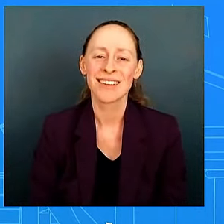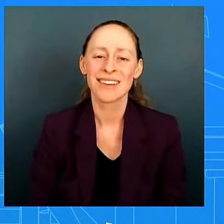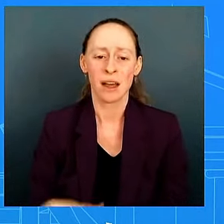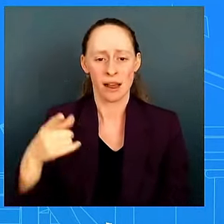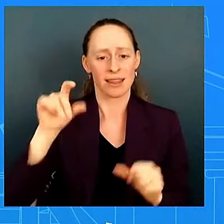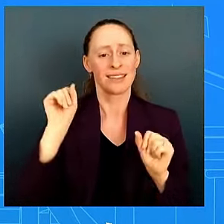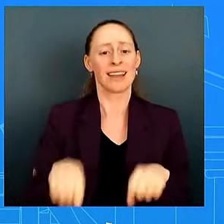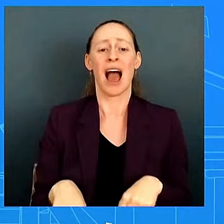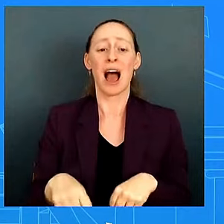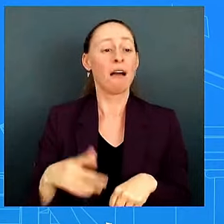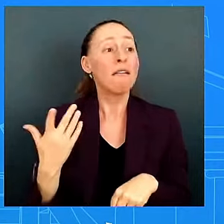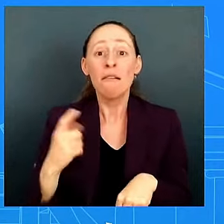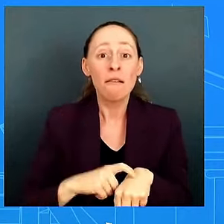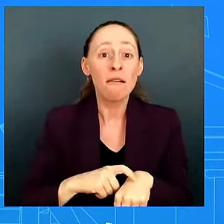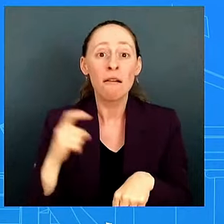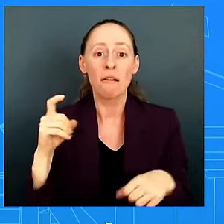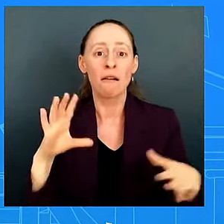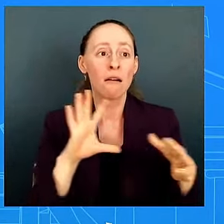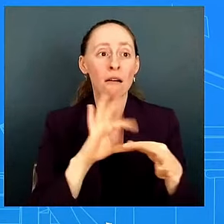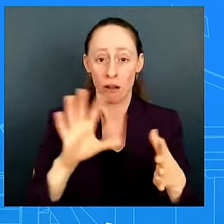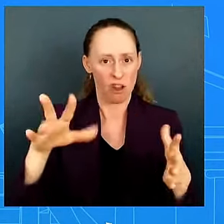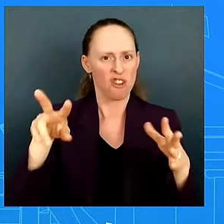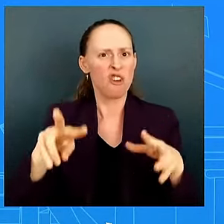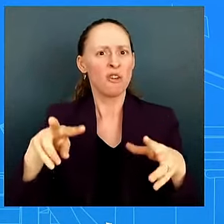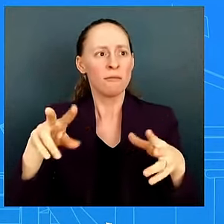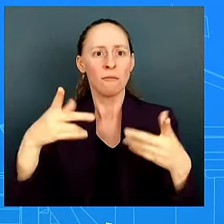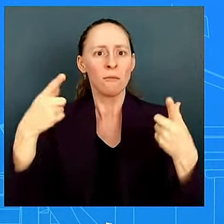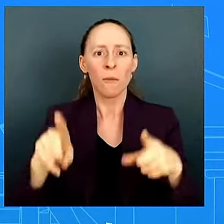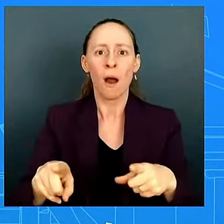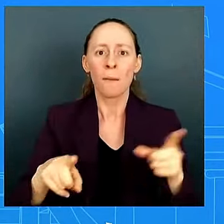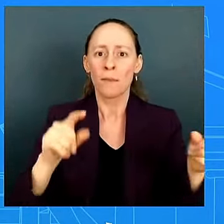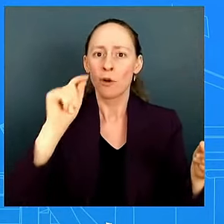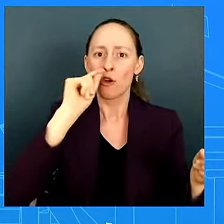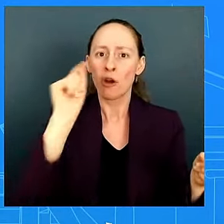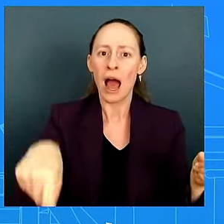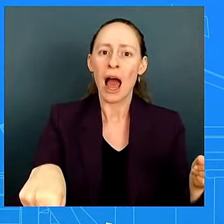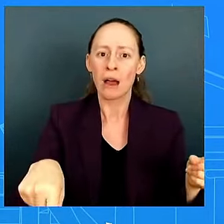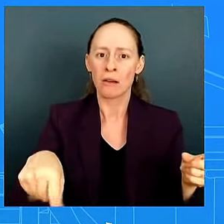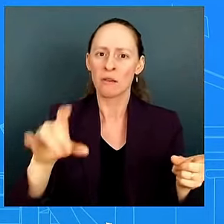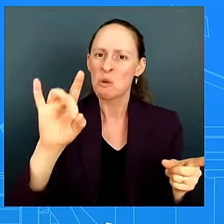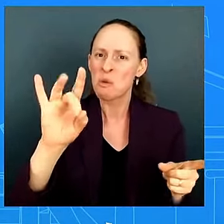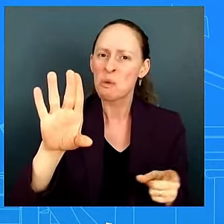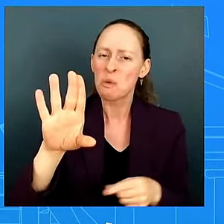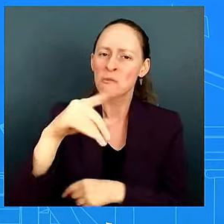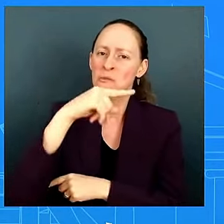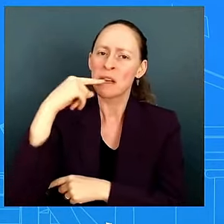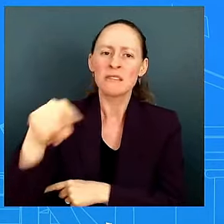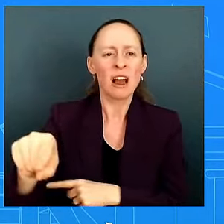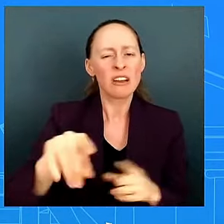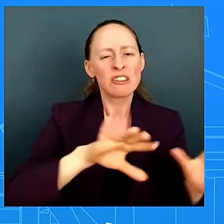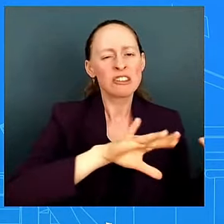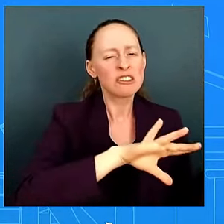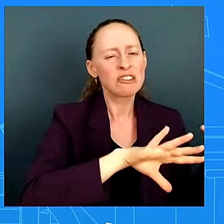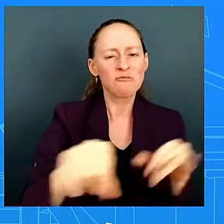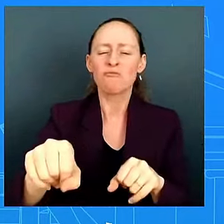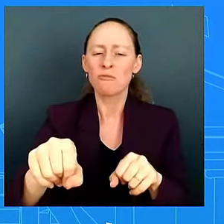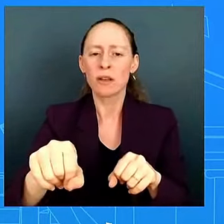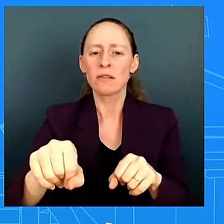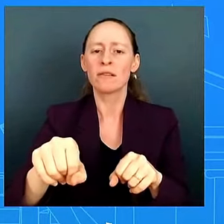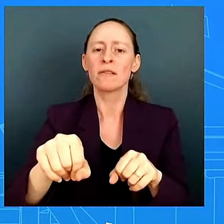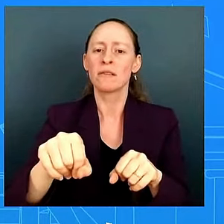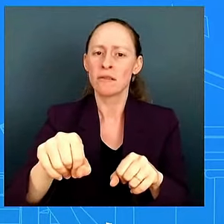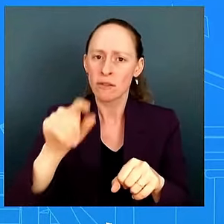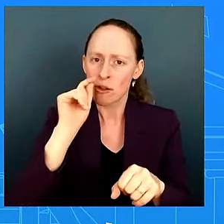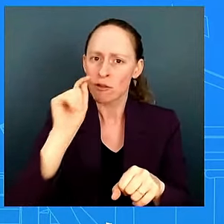ukraine and the aggression uh from russia and what russia has done to ukraine as they continue as ukraine take continues to to fight that